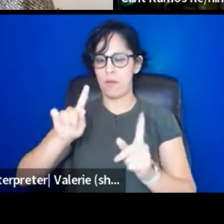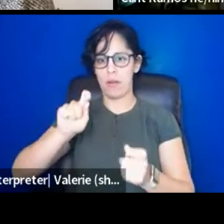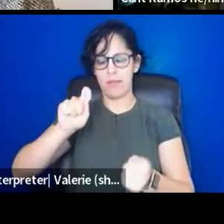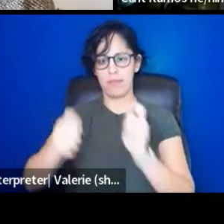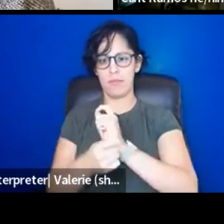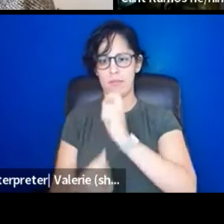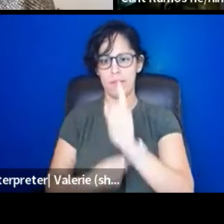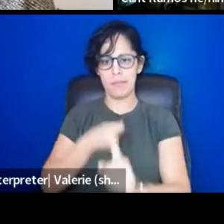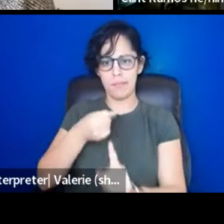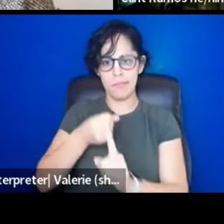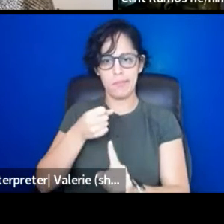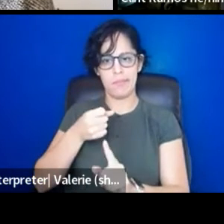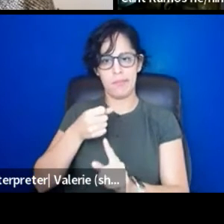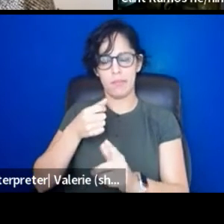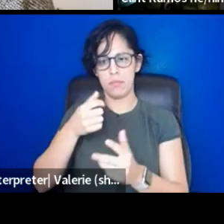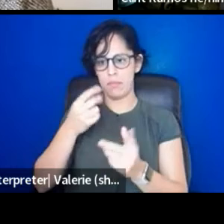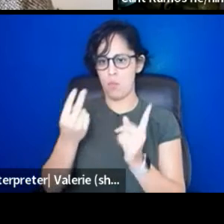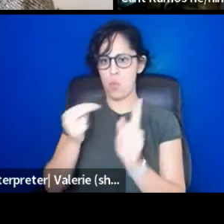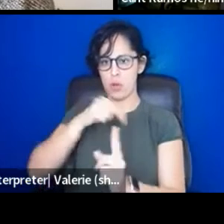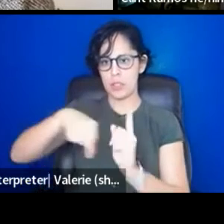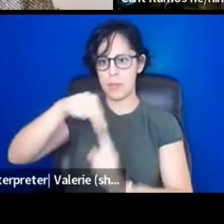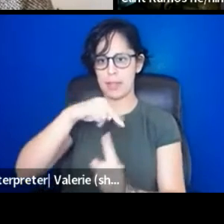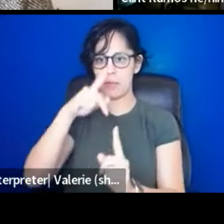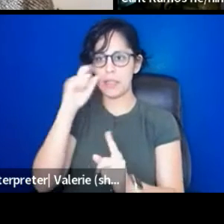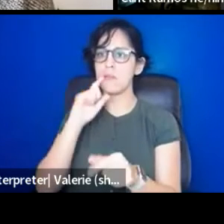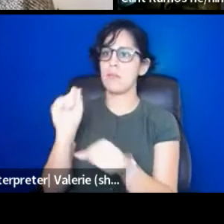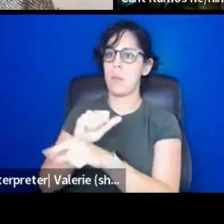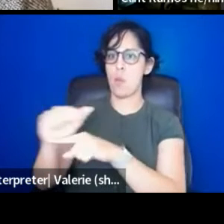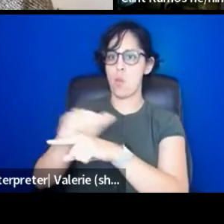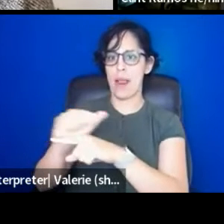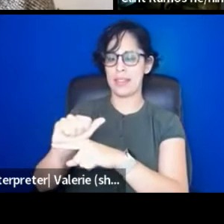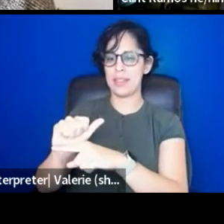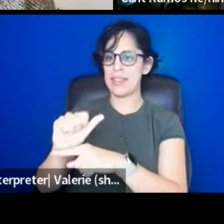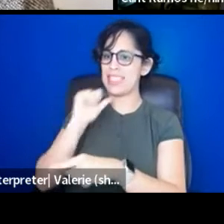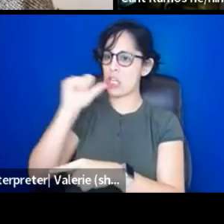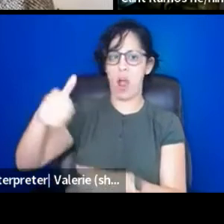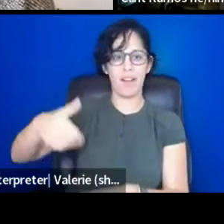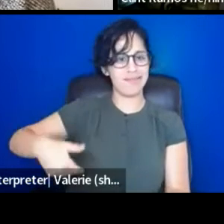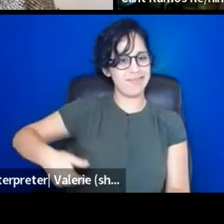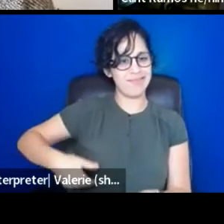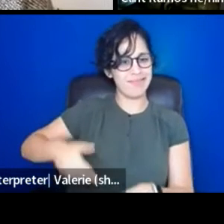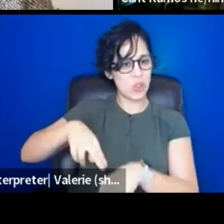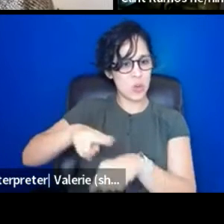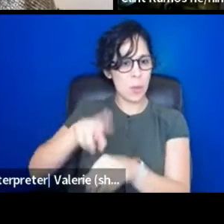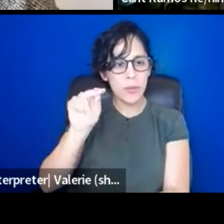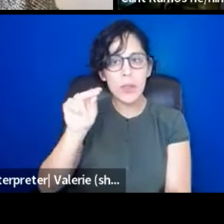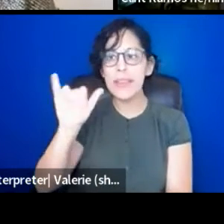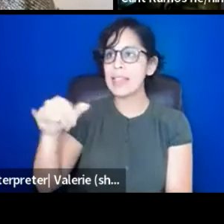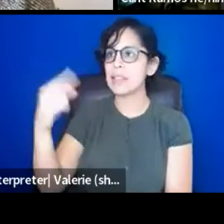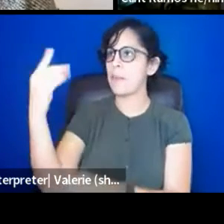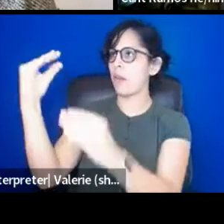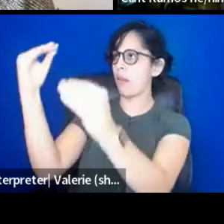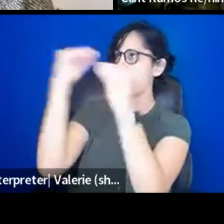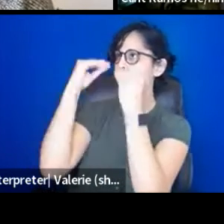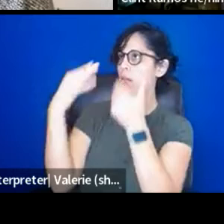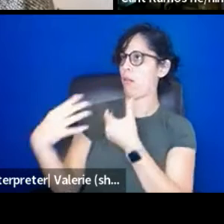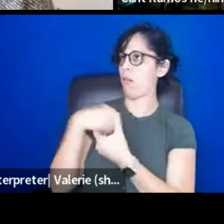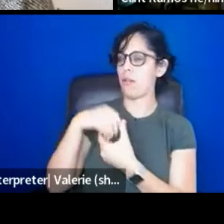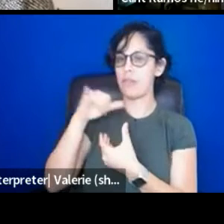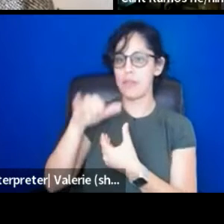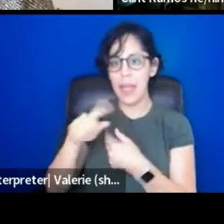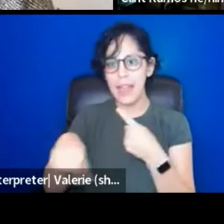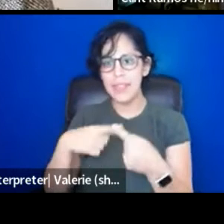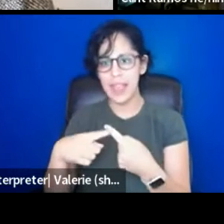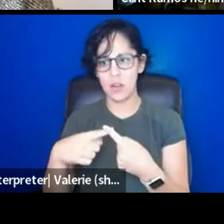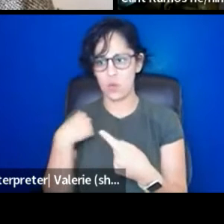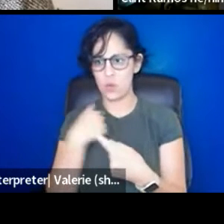themselves aren't inherent to the work, but that they've just been handed over and can you return a gift? Um, and, and so what you're talking about now